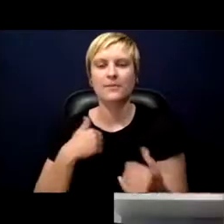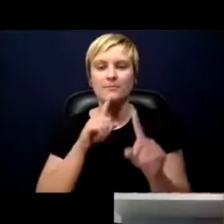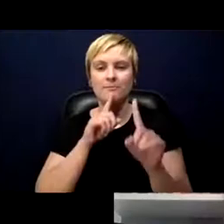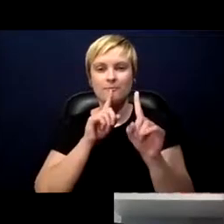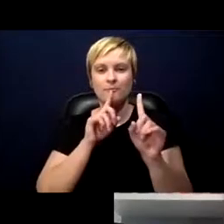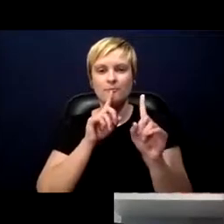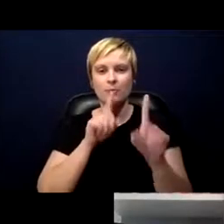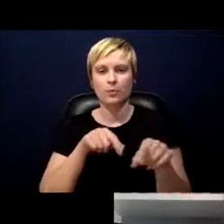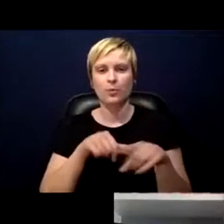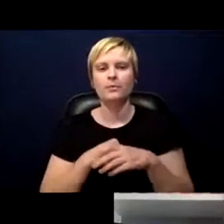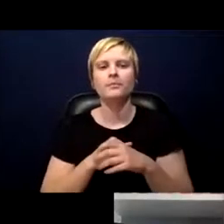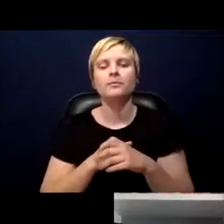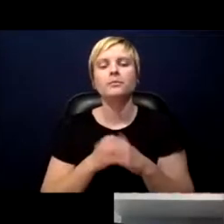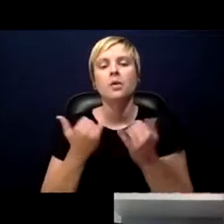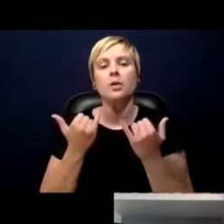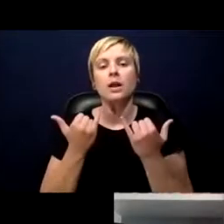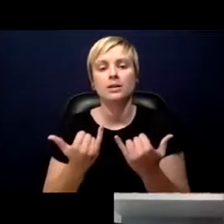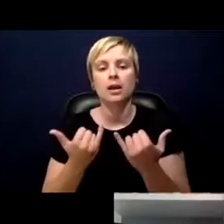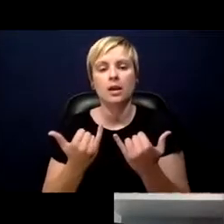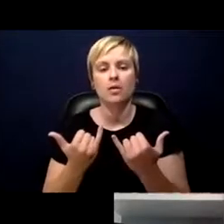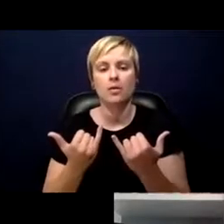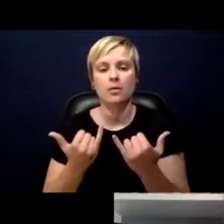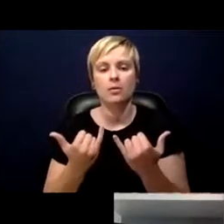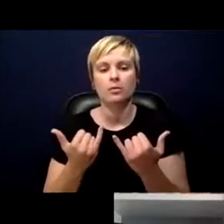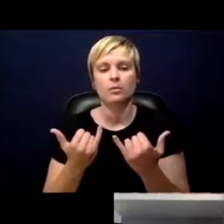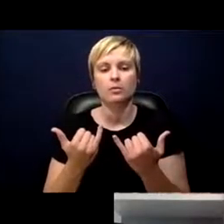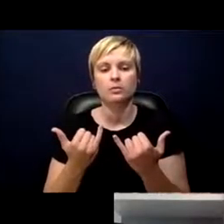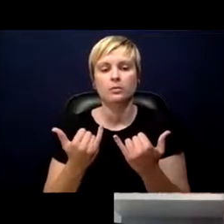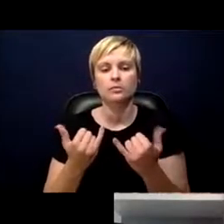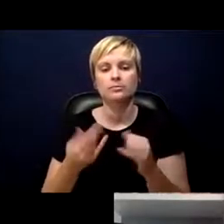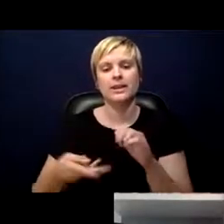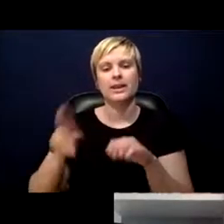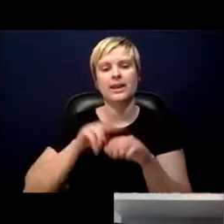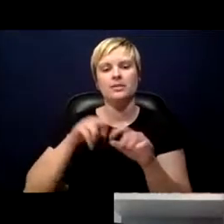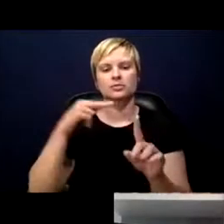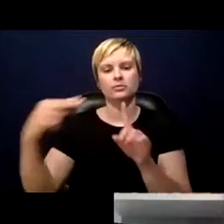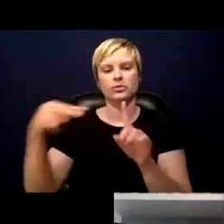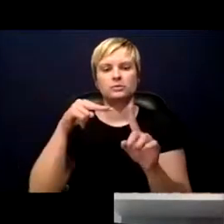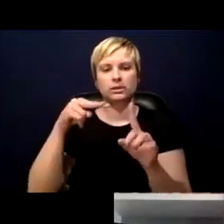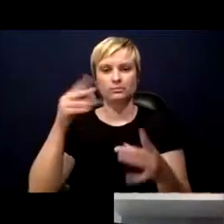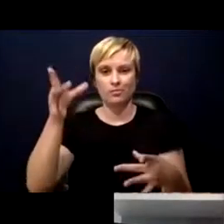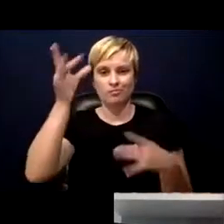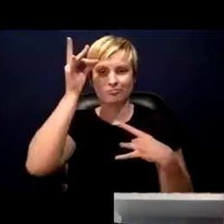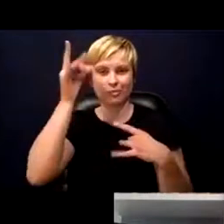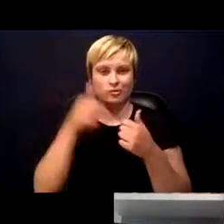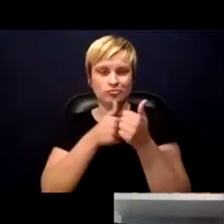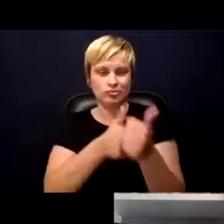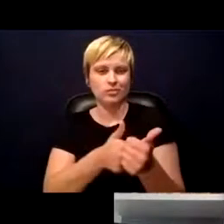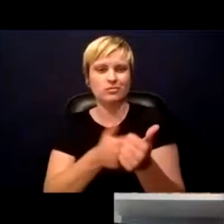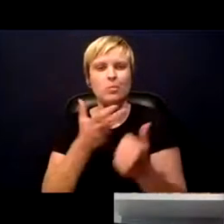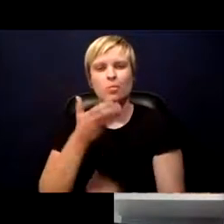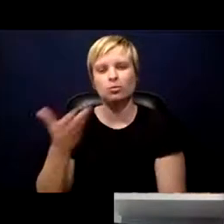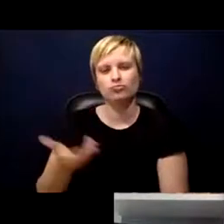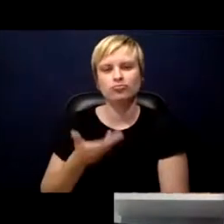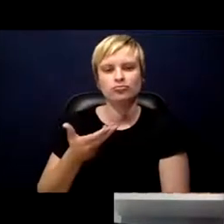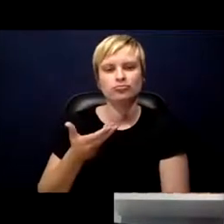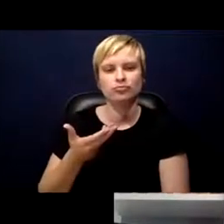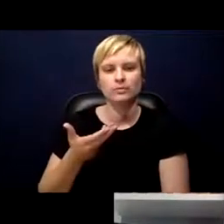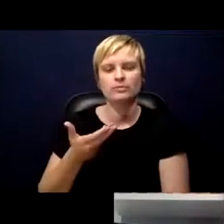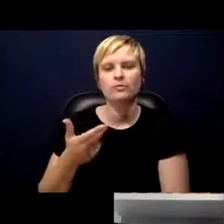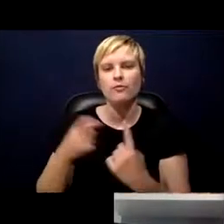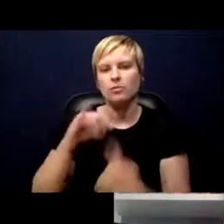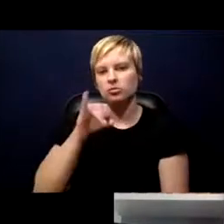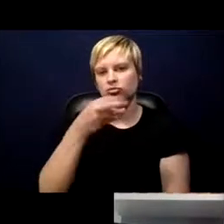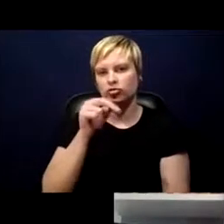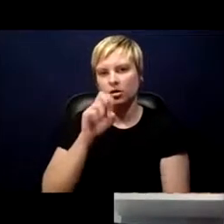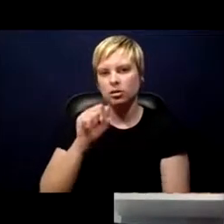So now to turn for our national perspective on contact tracing, I'd like to bring in our guests from Johns Hopkins and